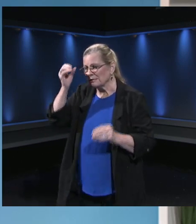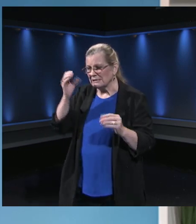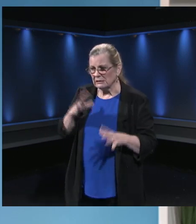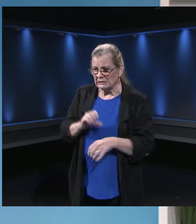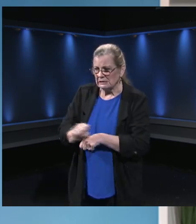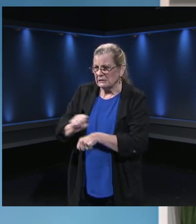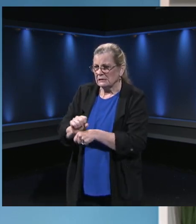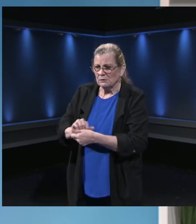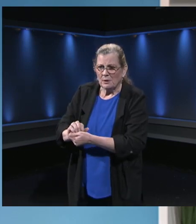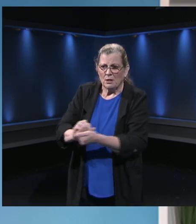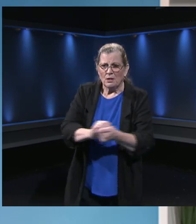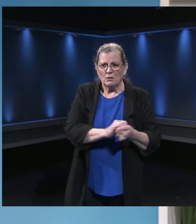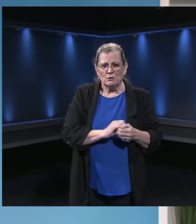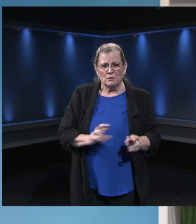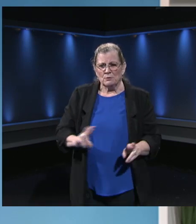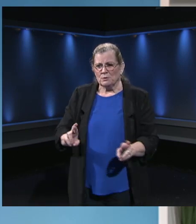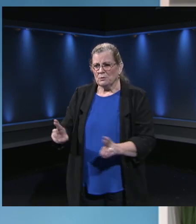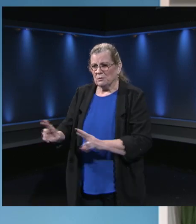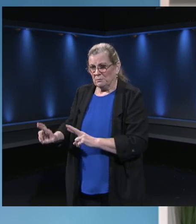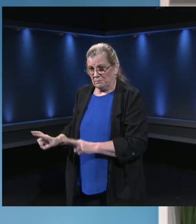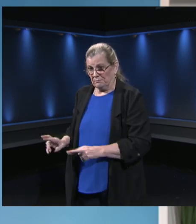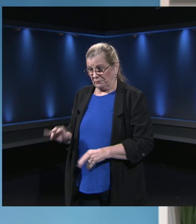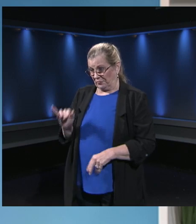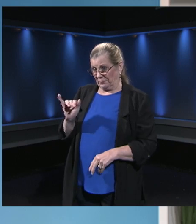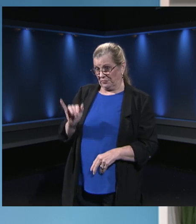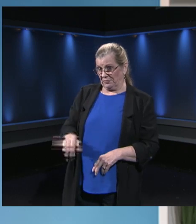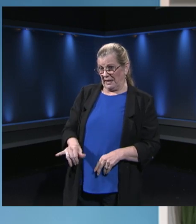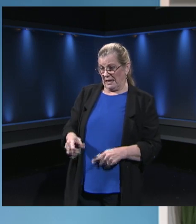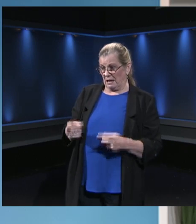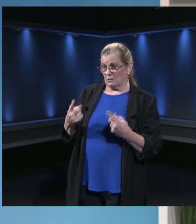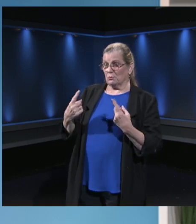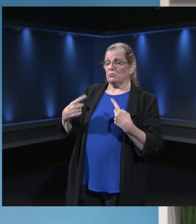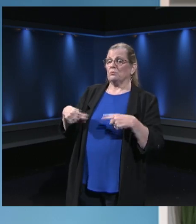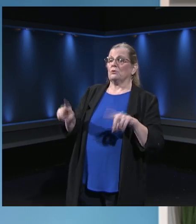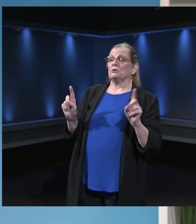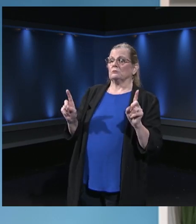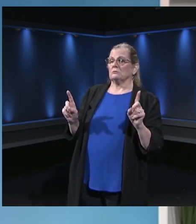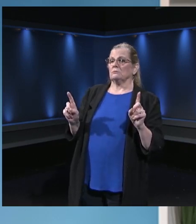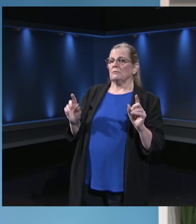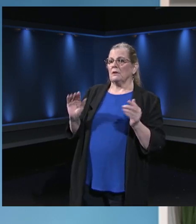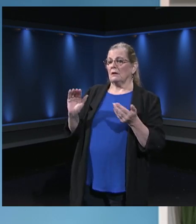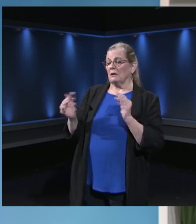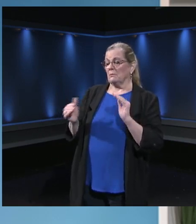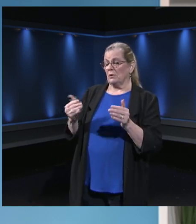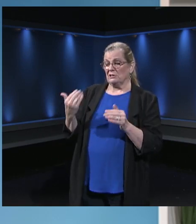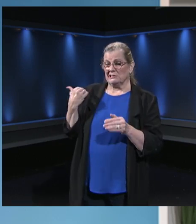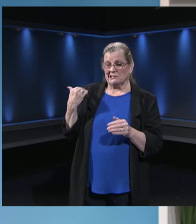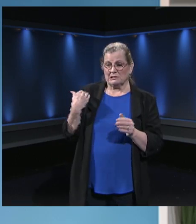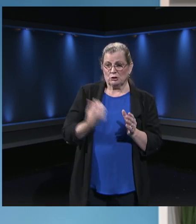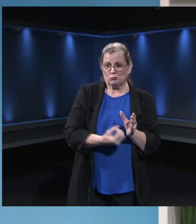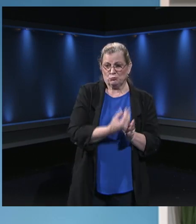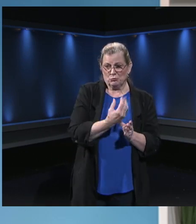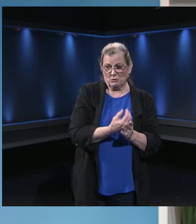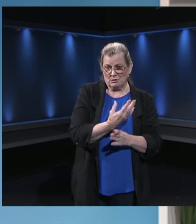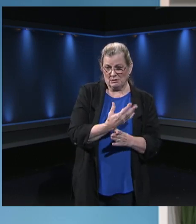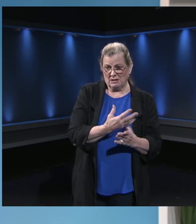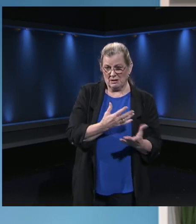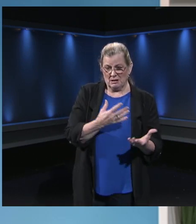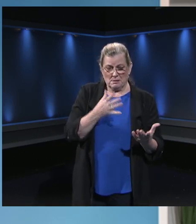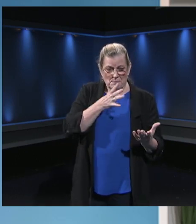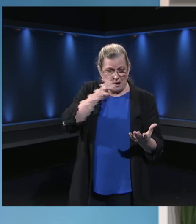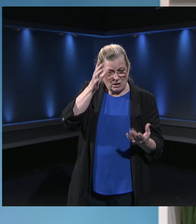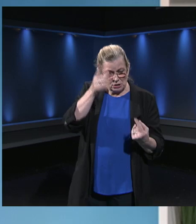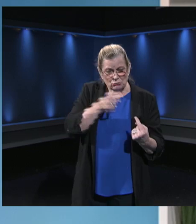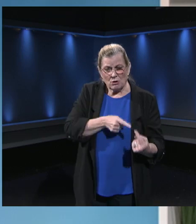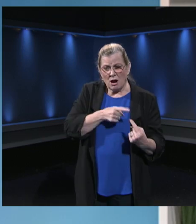So speaking of that work, that is going to be, I think, part of the difference maker between what parents saw in the spring and what they'll be seeing in the fall. And so